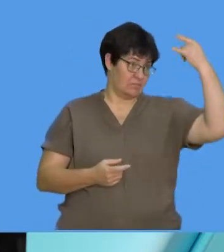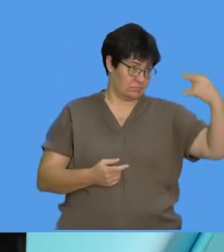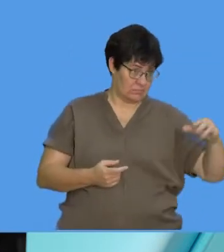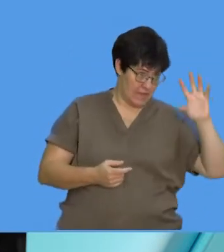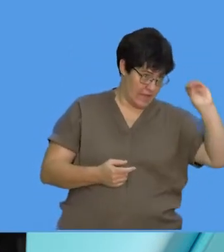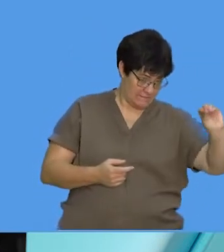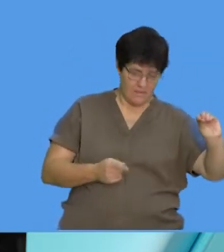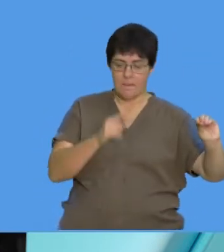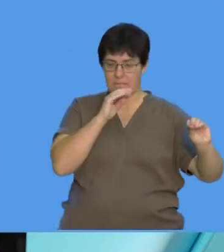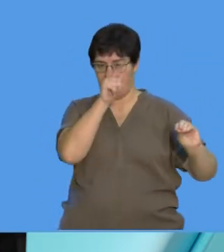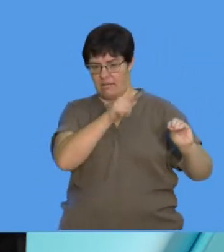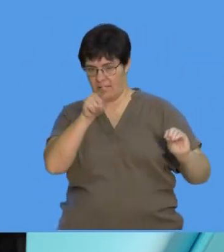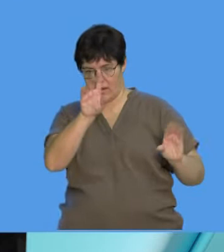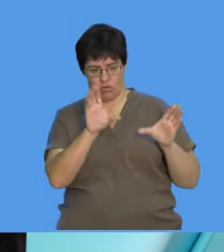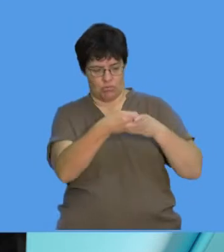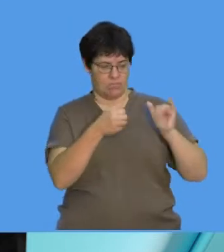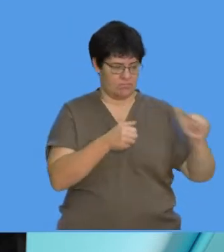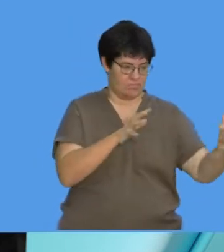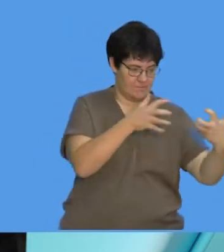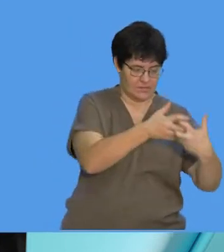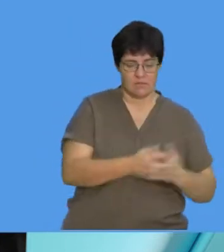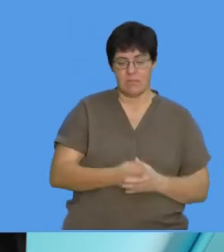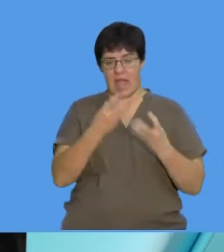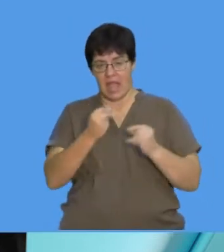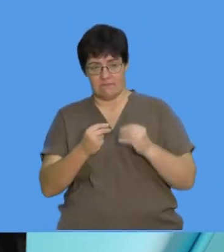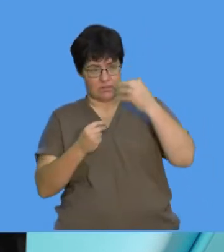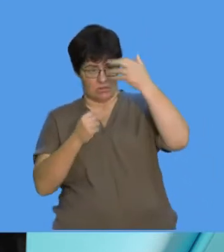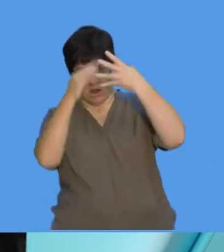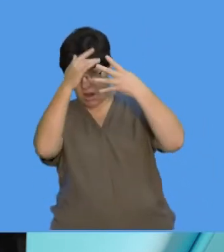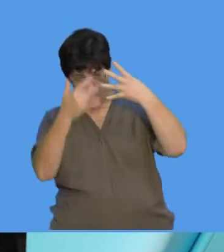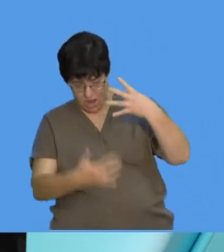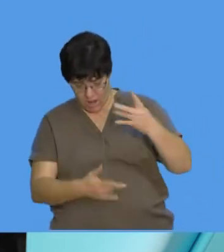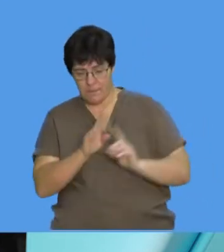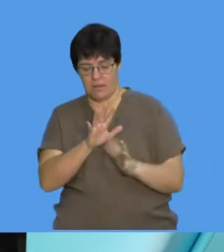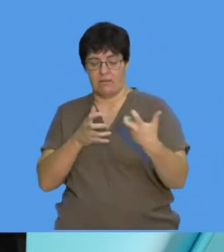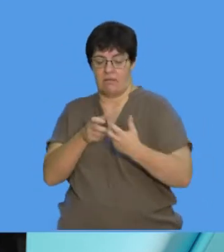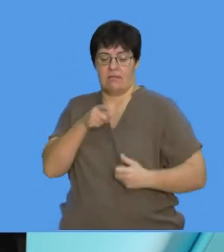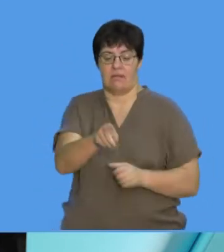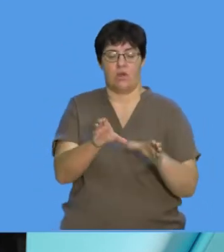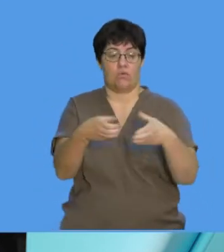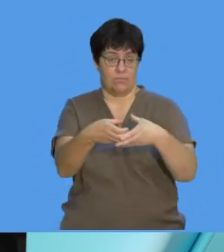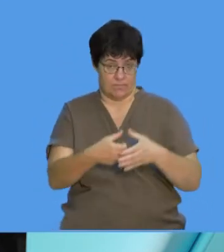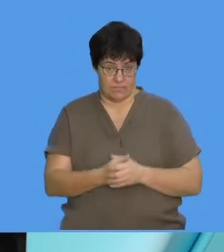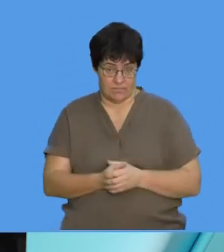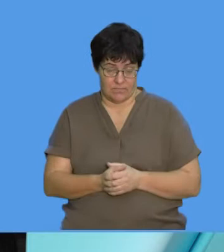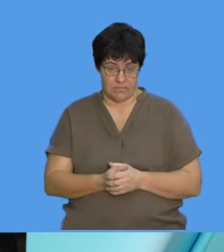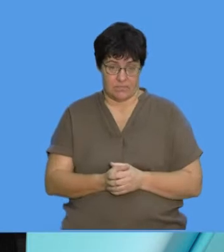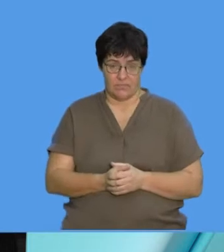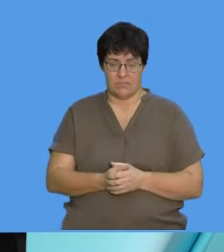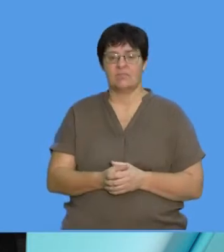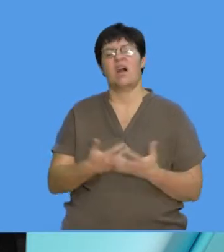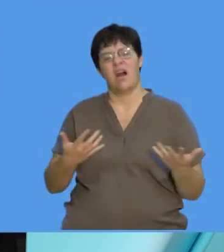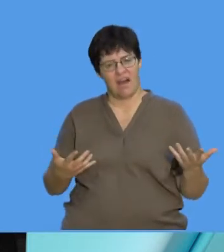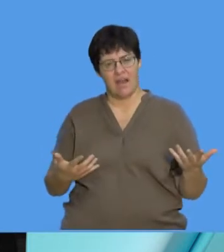this, you go into this kingdom. If you have this, this, this criteria, you go into that kingdom.